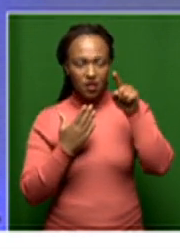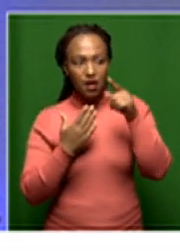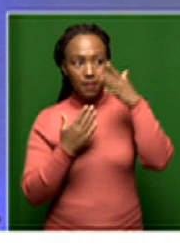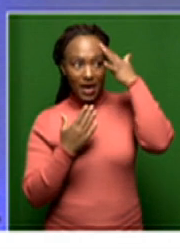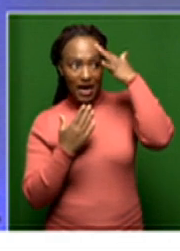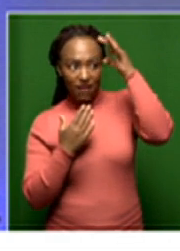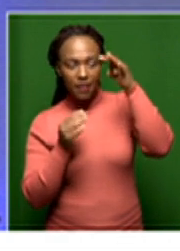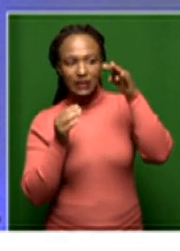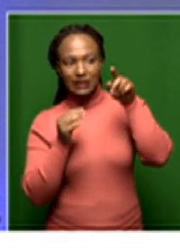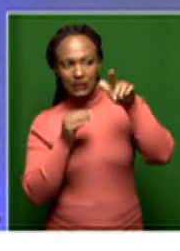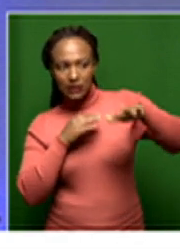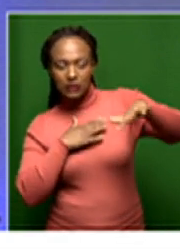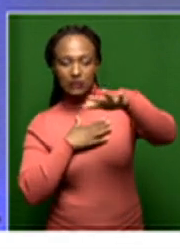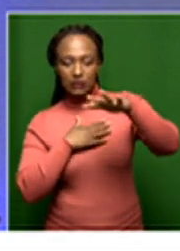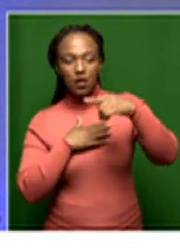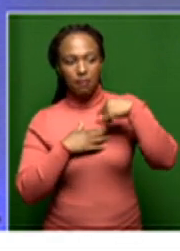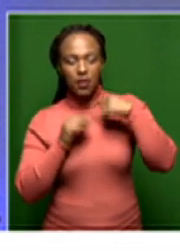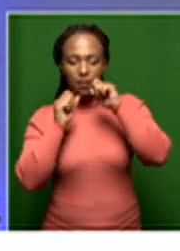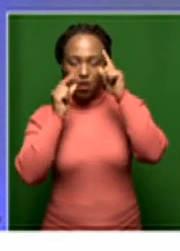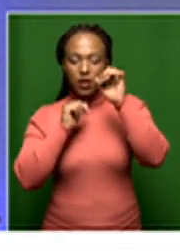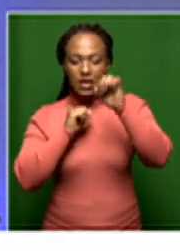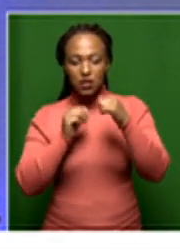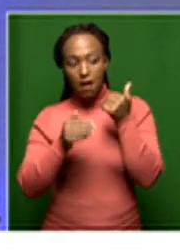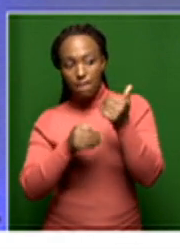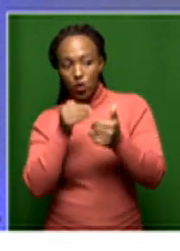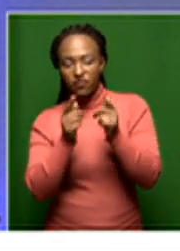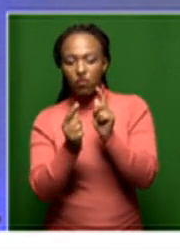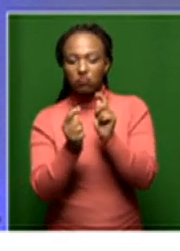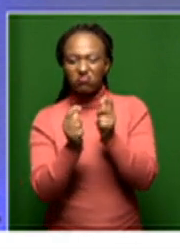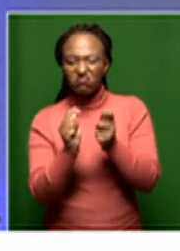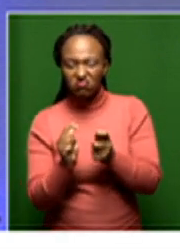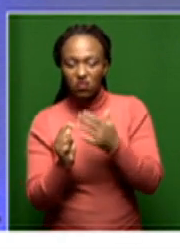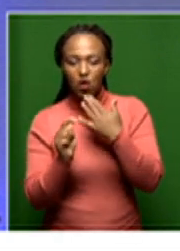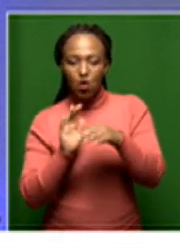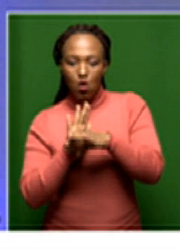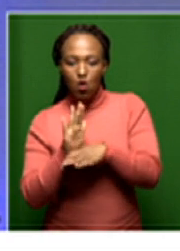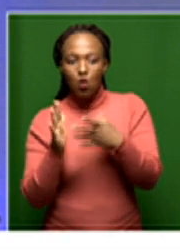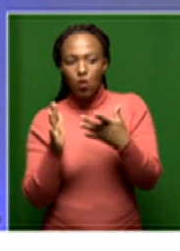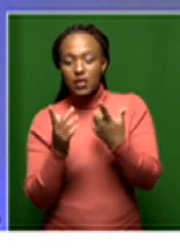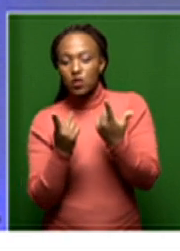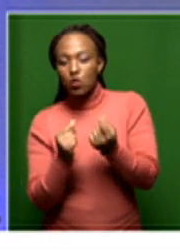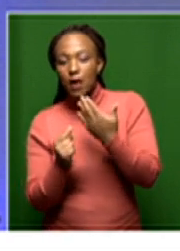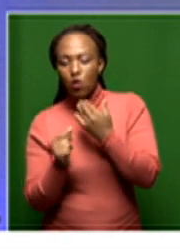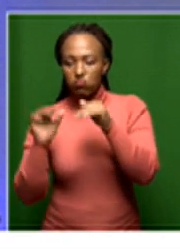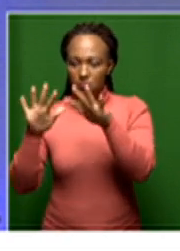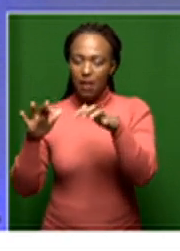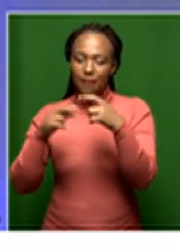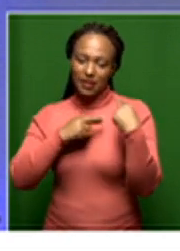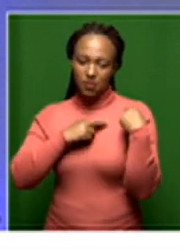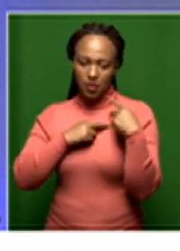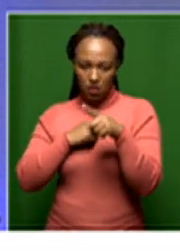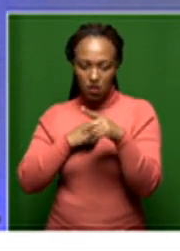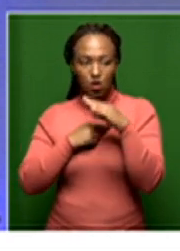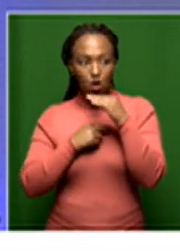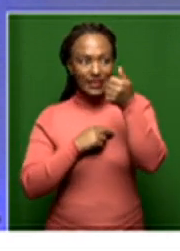state in broad terms because I'm quite aware that the process of amending the Constitution is being undertaken by Parliament and